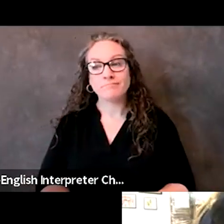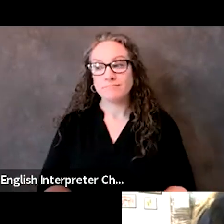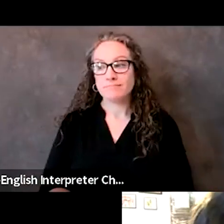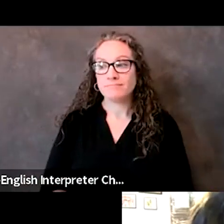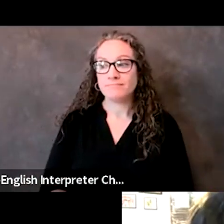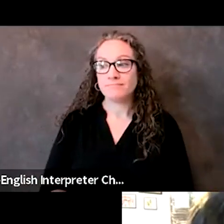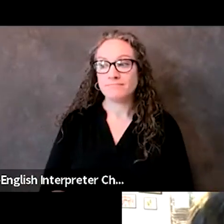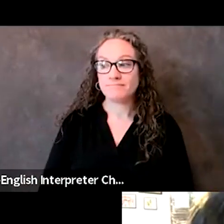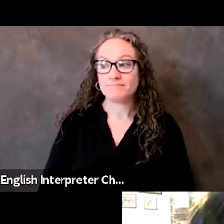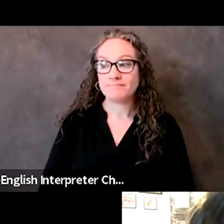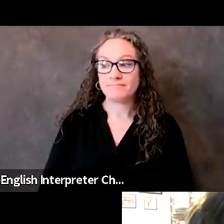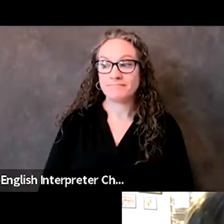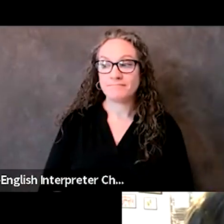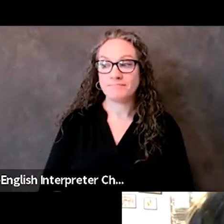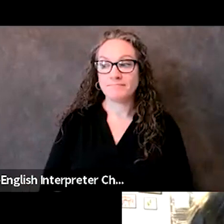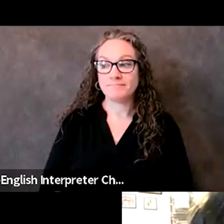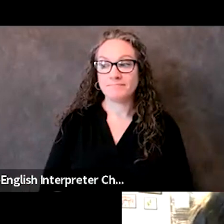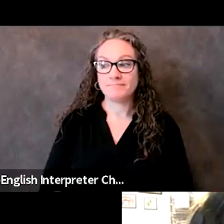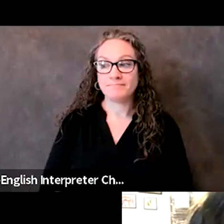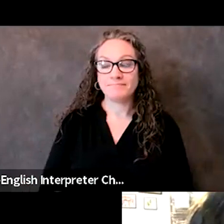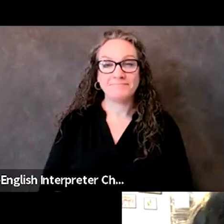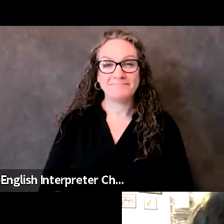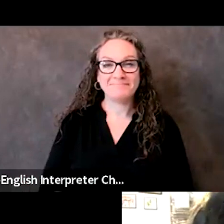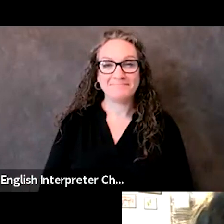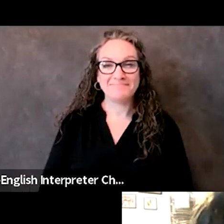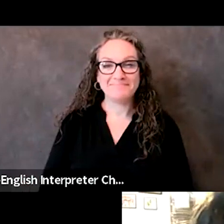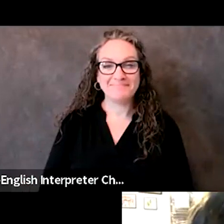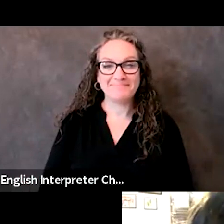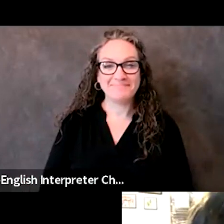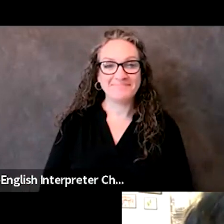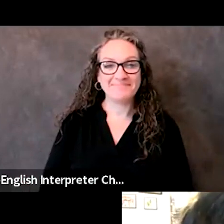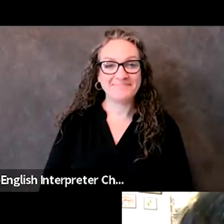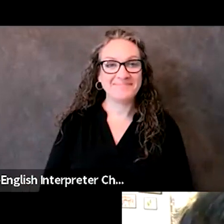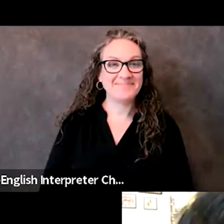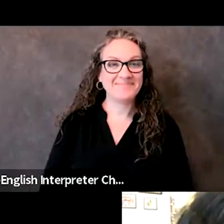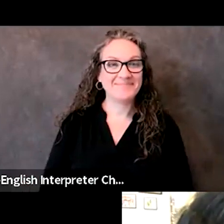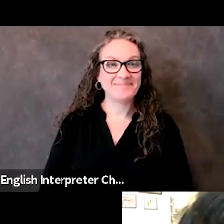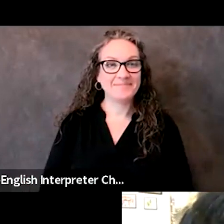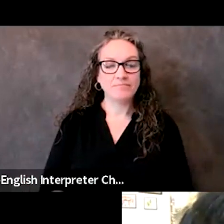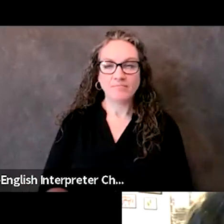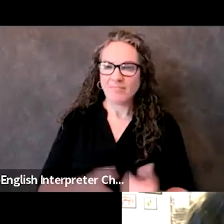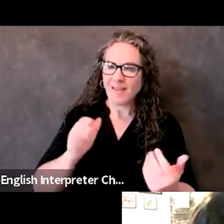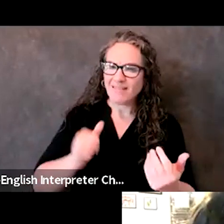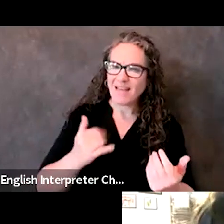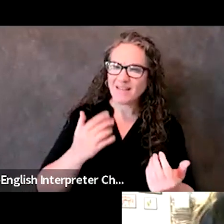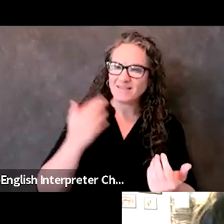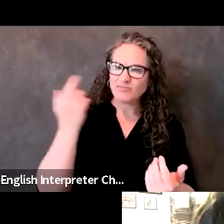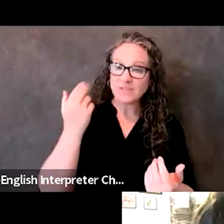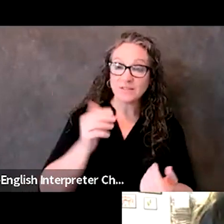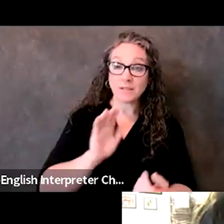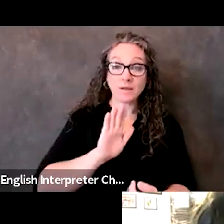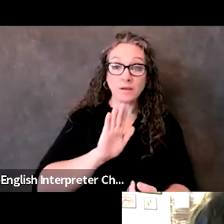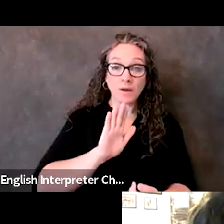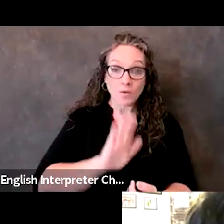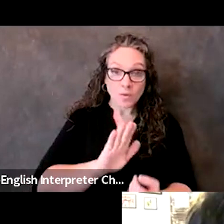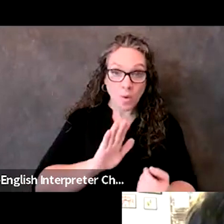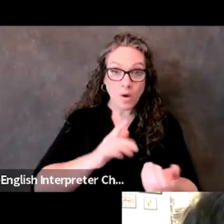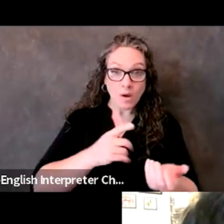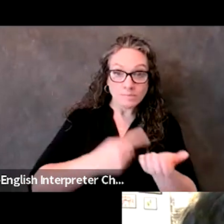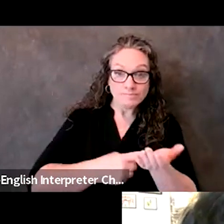And I think that's when things like the outreach that you and Sonan and Heather have been talking about